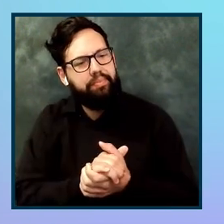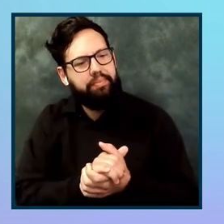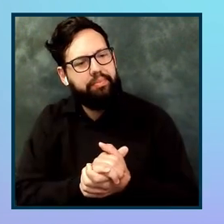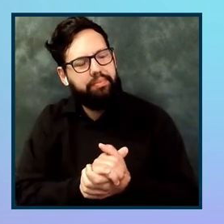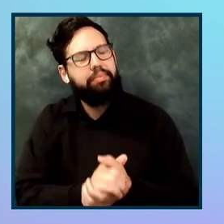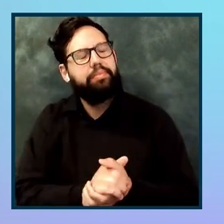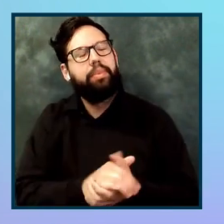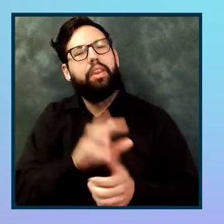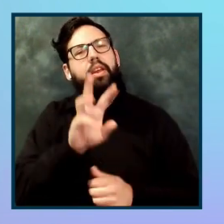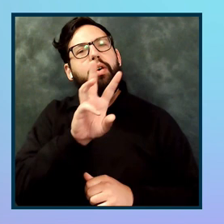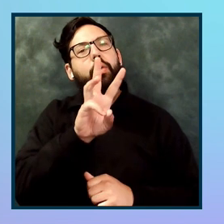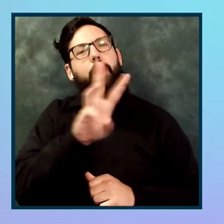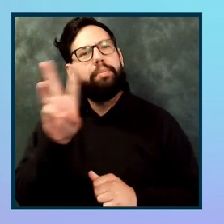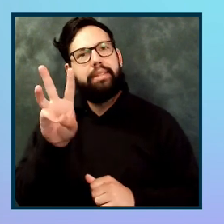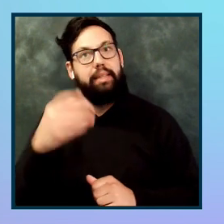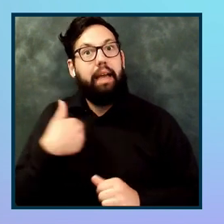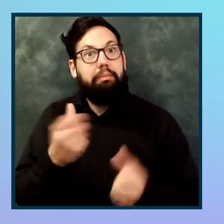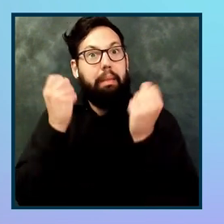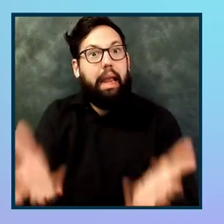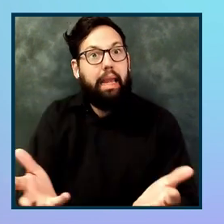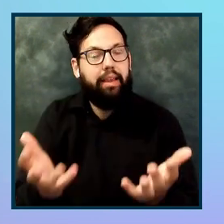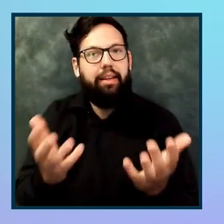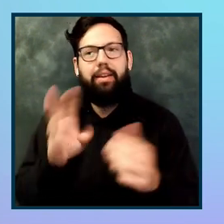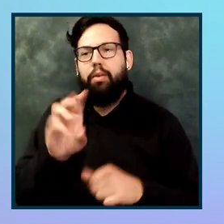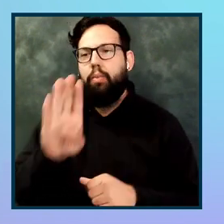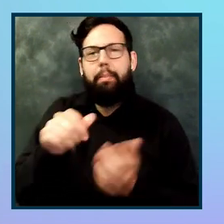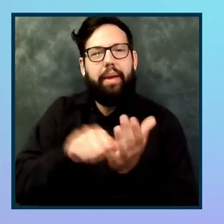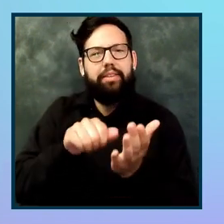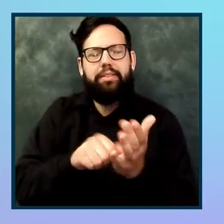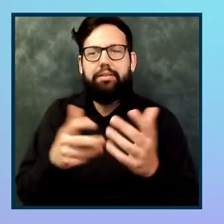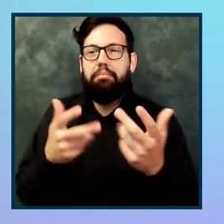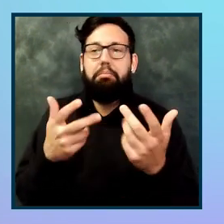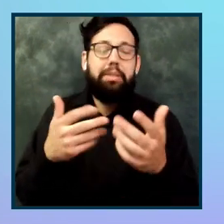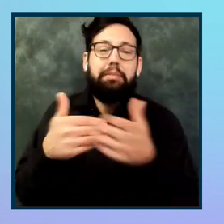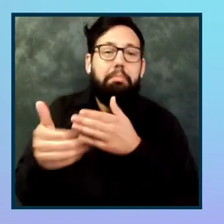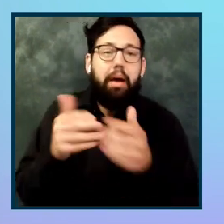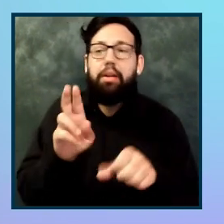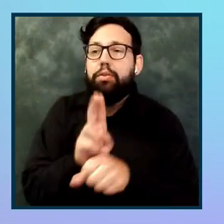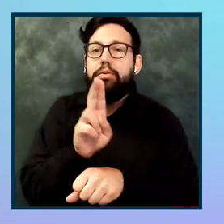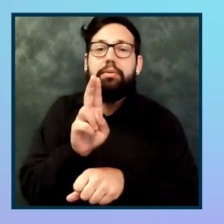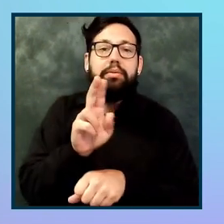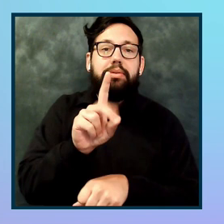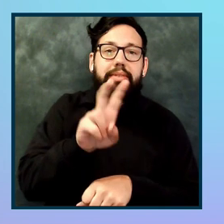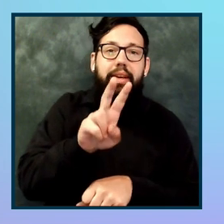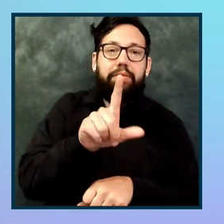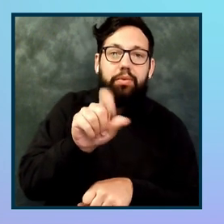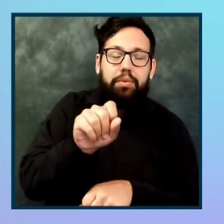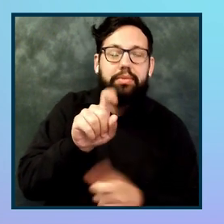Websites have a lot of web pages, whether you're using Axe DevTools, Axe Core, or AQA,